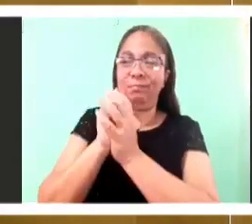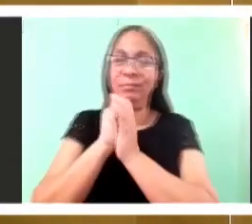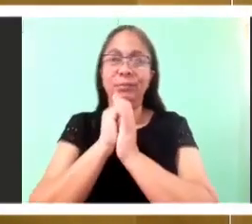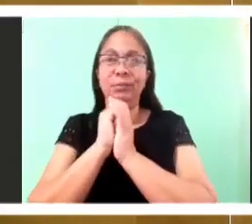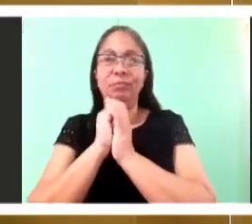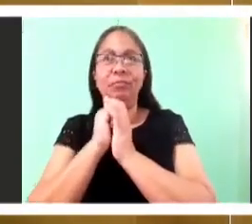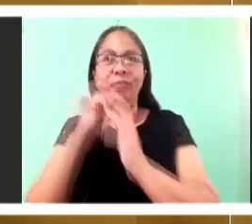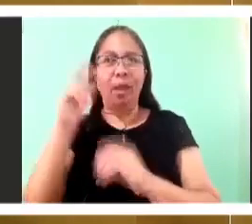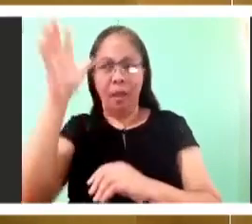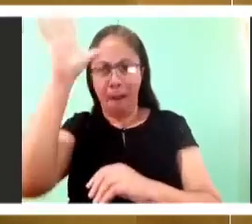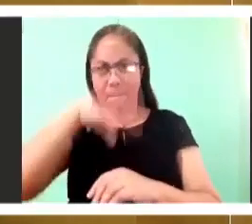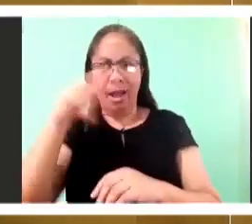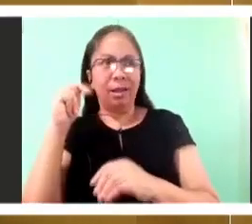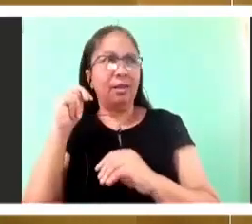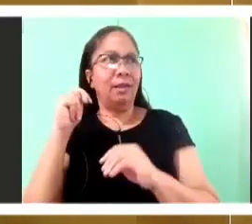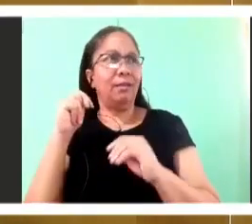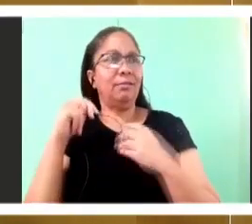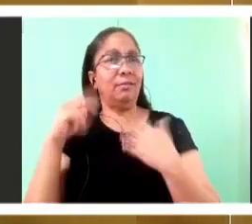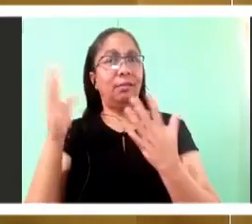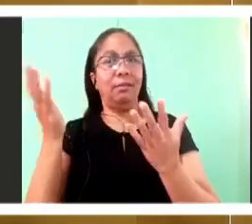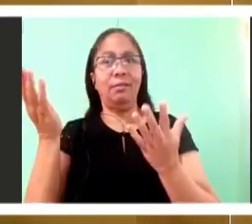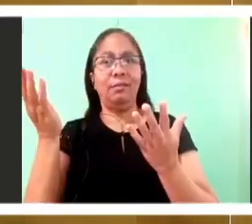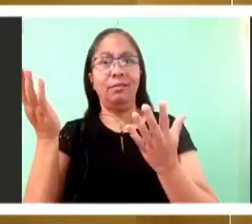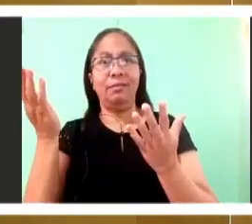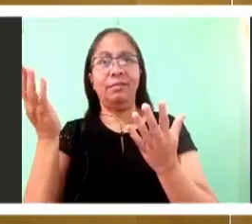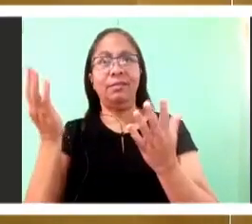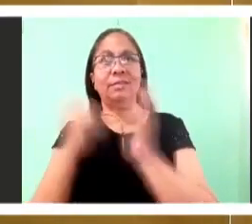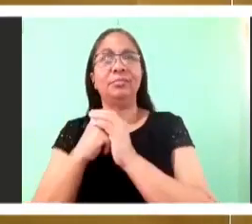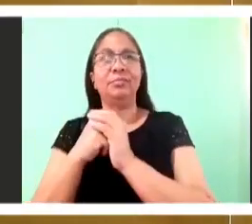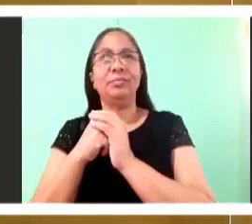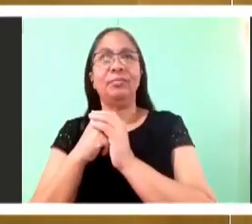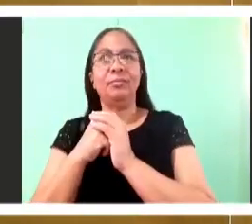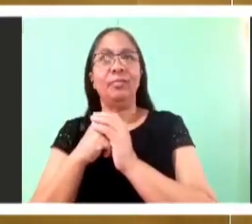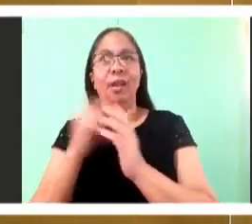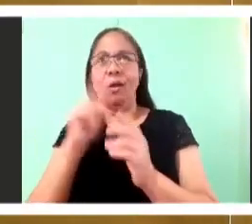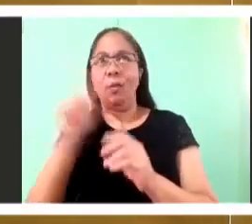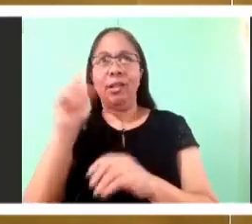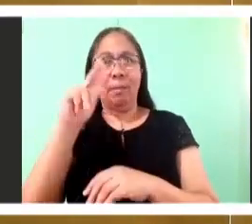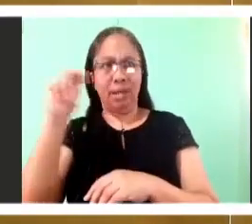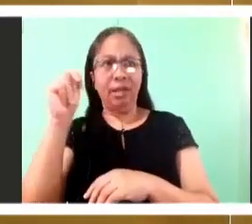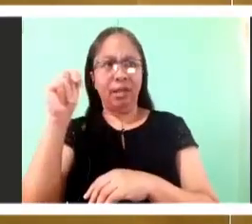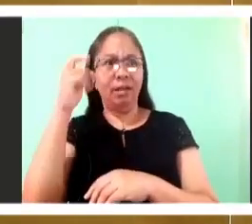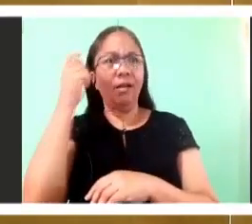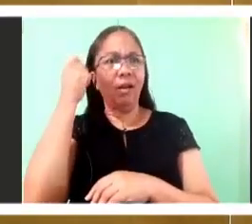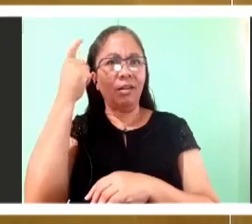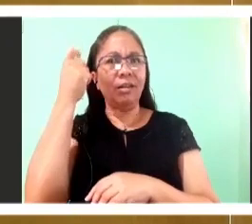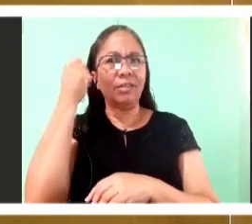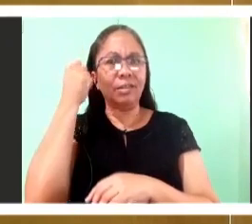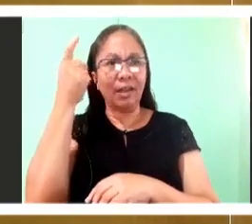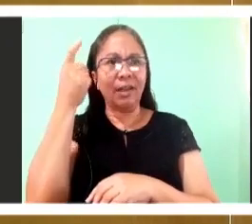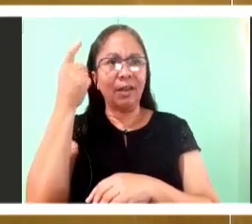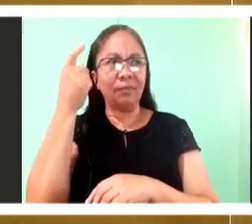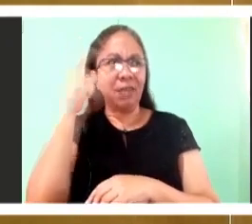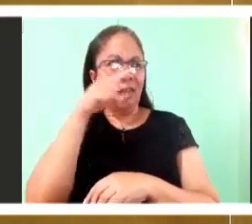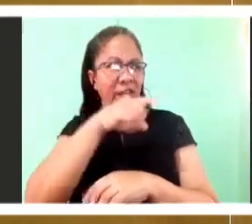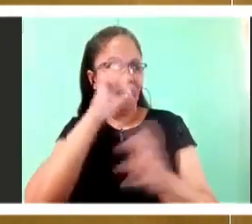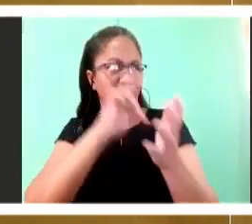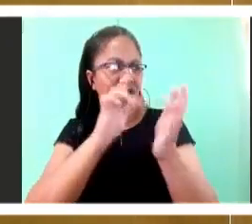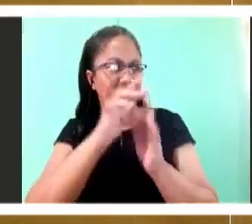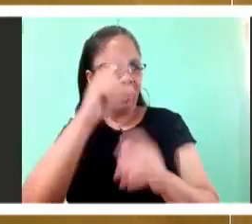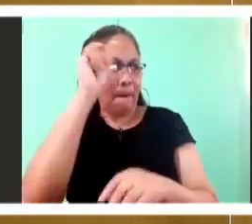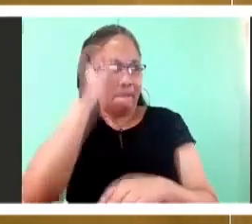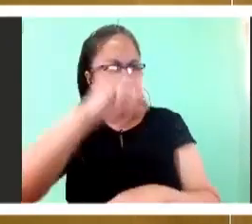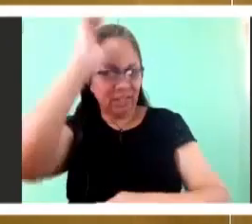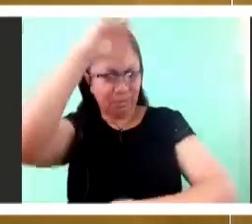God. And Nathanael's whole mind opens up. And Jesus continues to say, I tell you solemnly, you will see greater things than this.